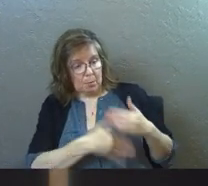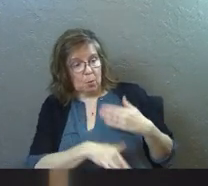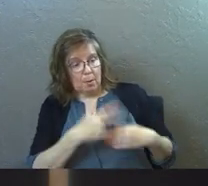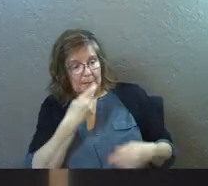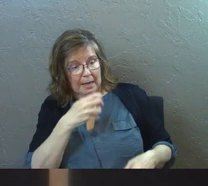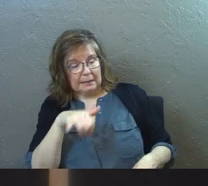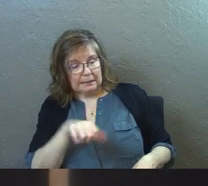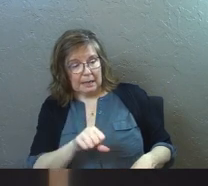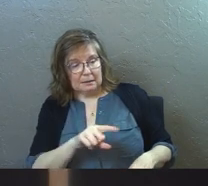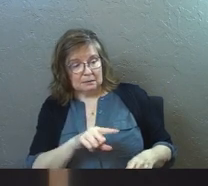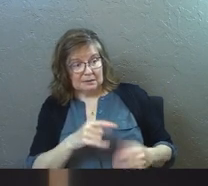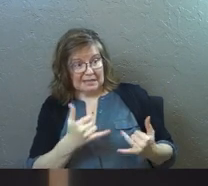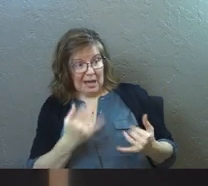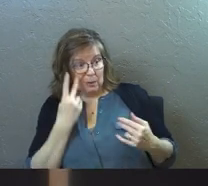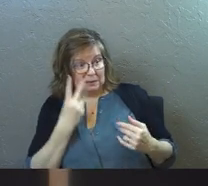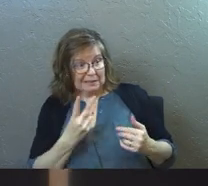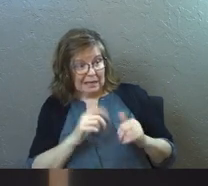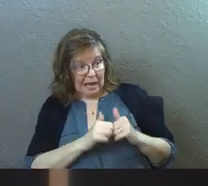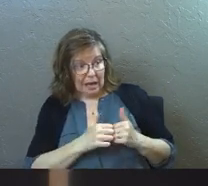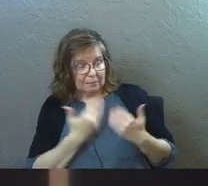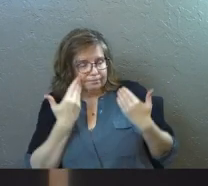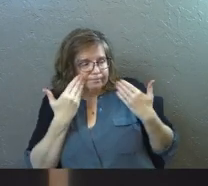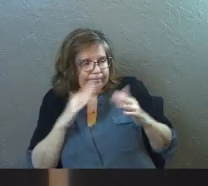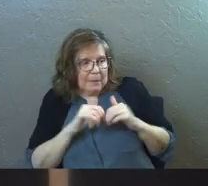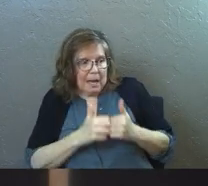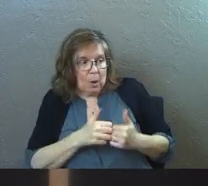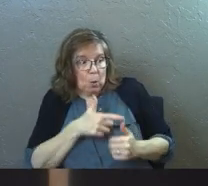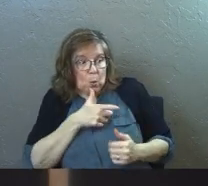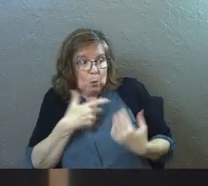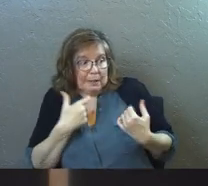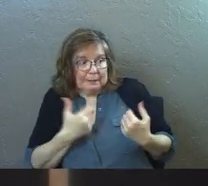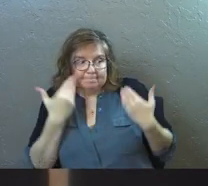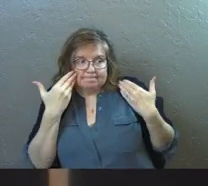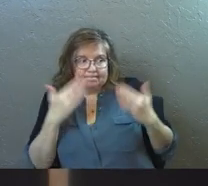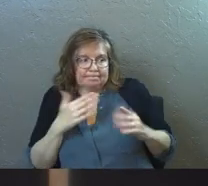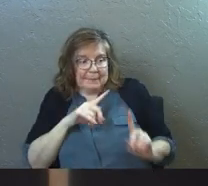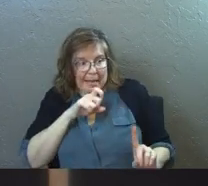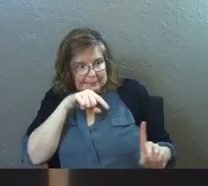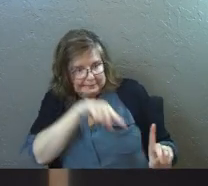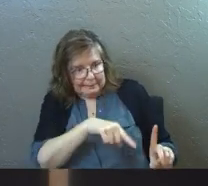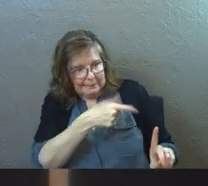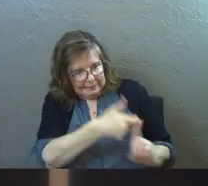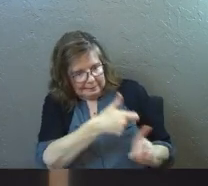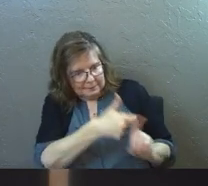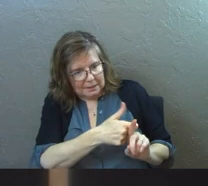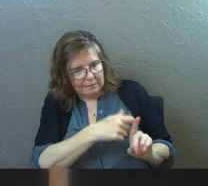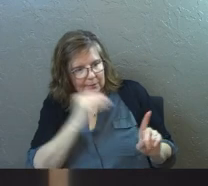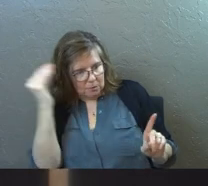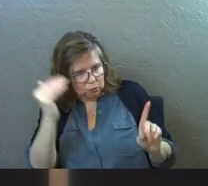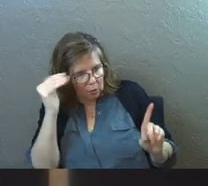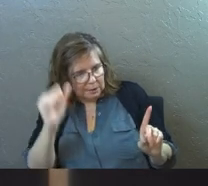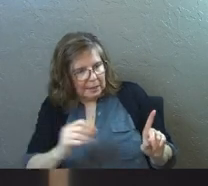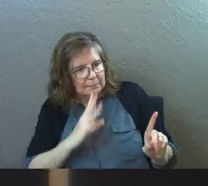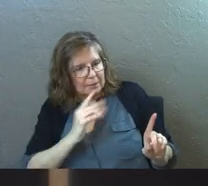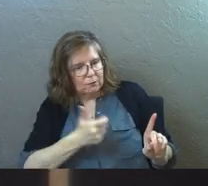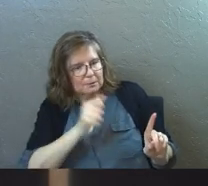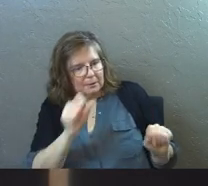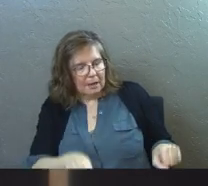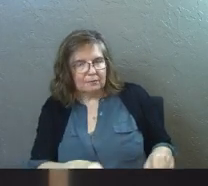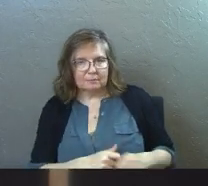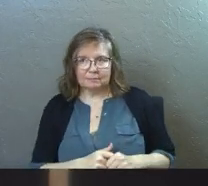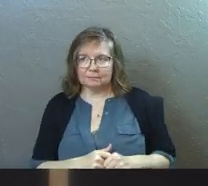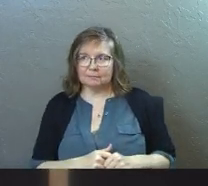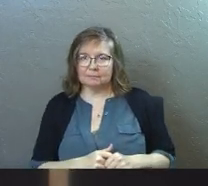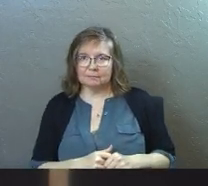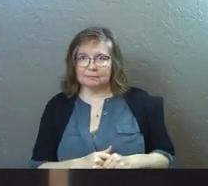was born blind, but we don't know how he can see or who healed him. Ask him. He is old enough to speak for himself. They